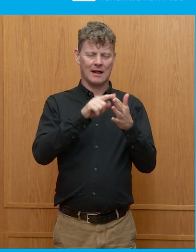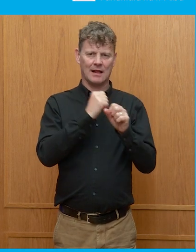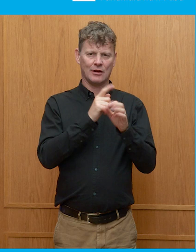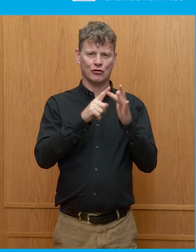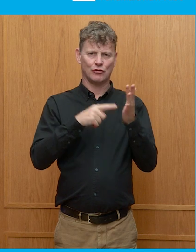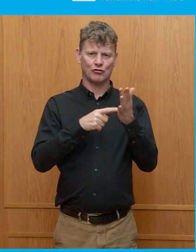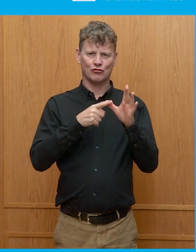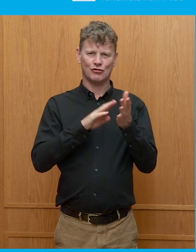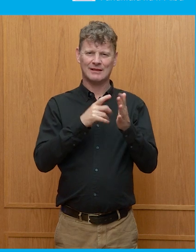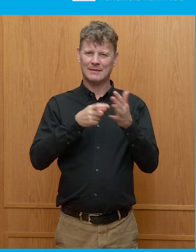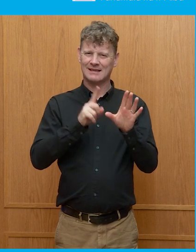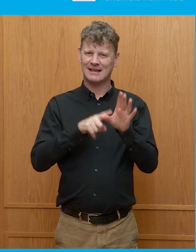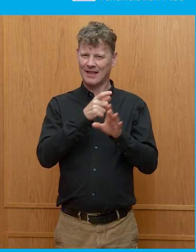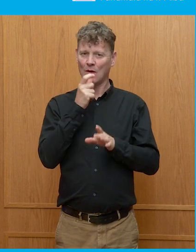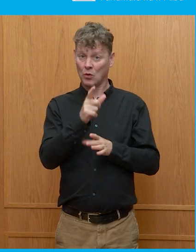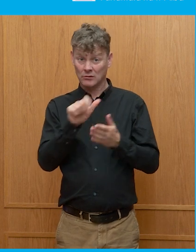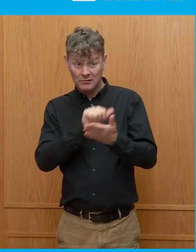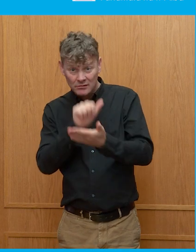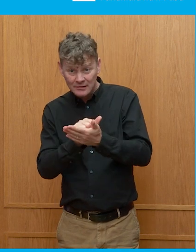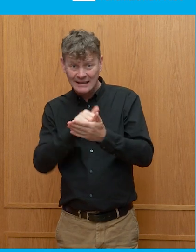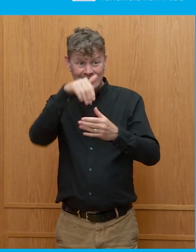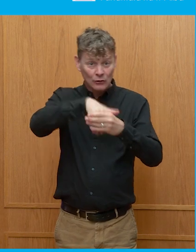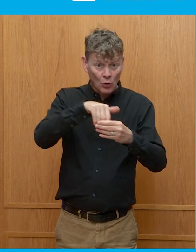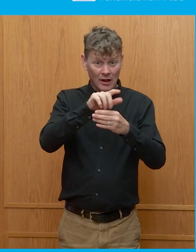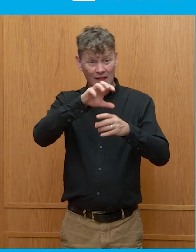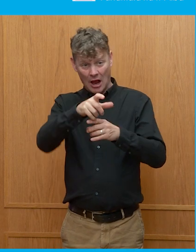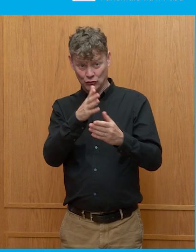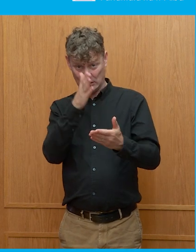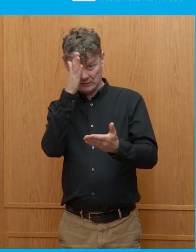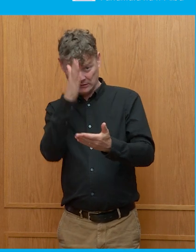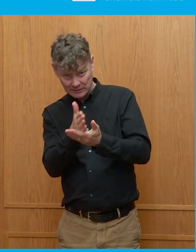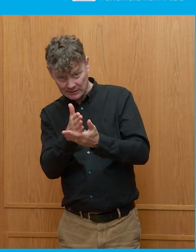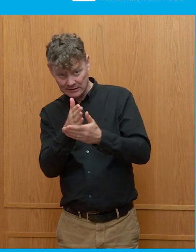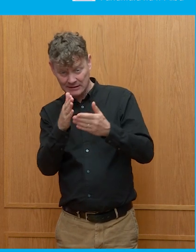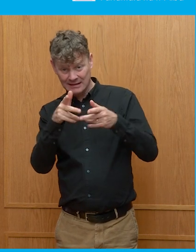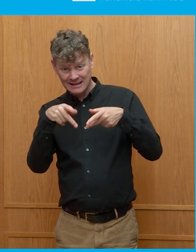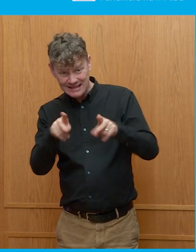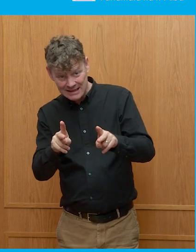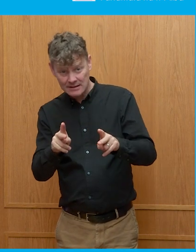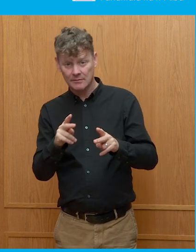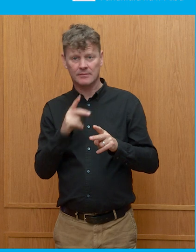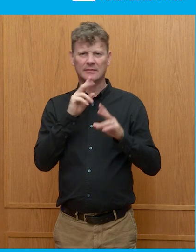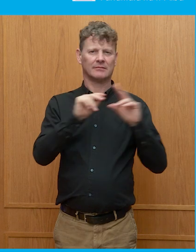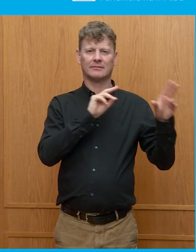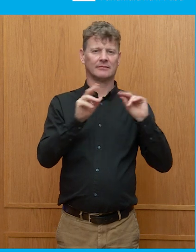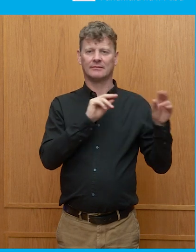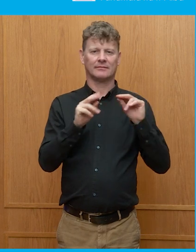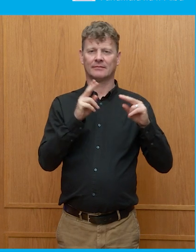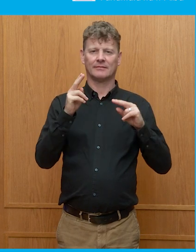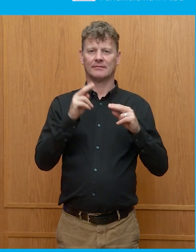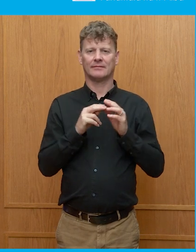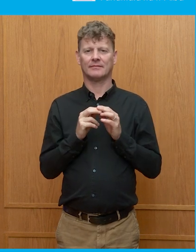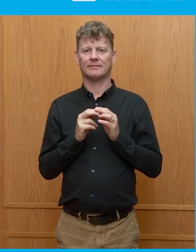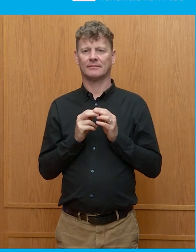of internal legitimacy within a country. So we're all sort of, we're all sort of, yeah, we're all sort of scenario from outside